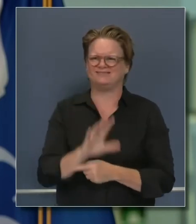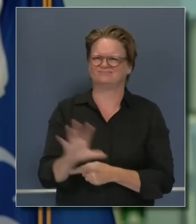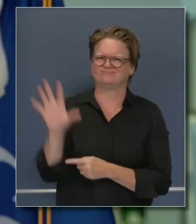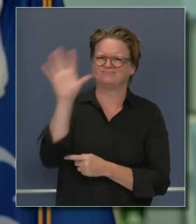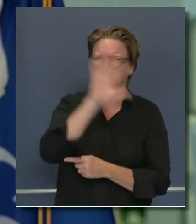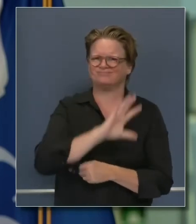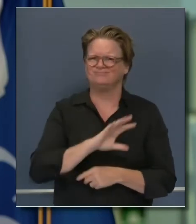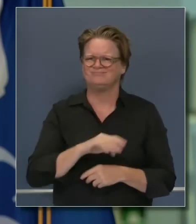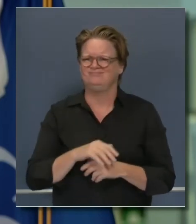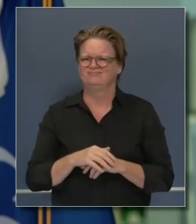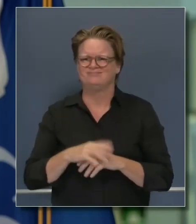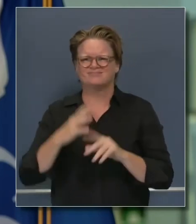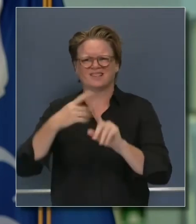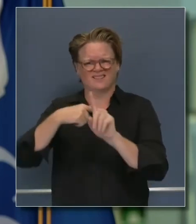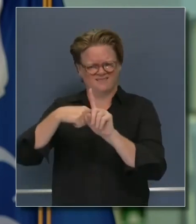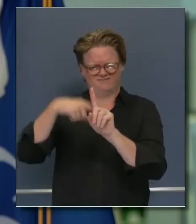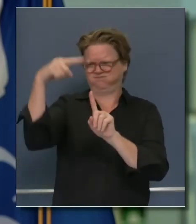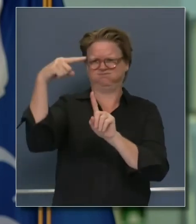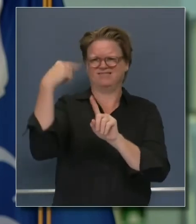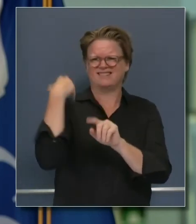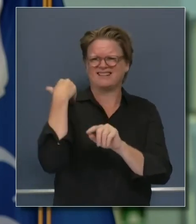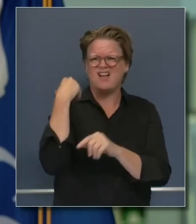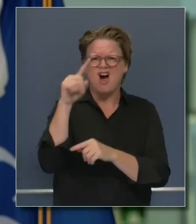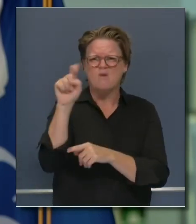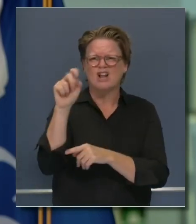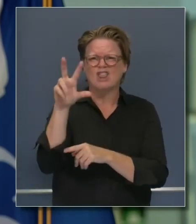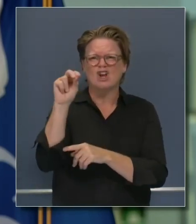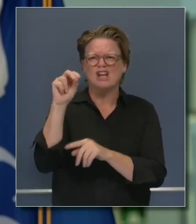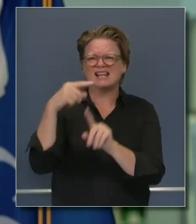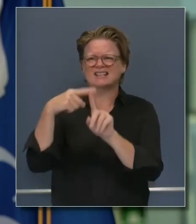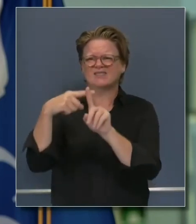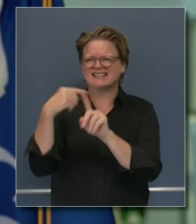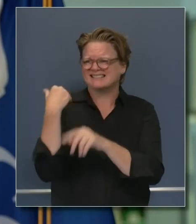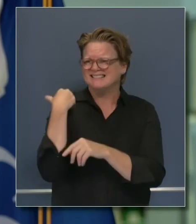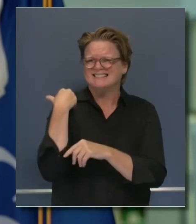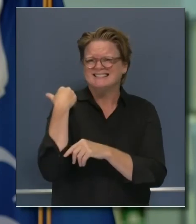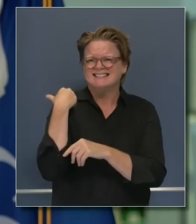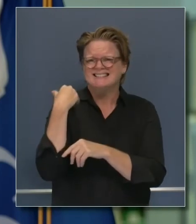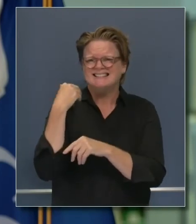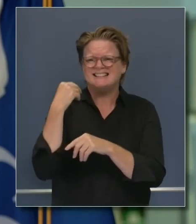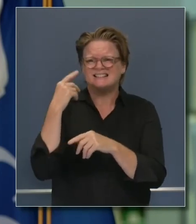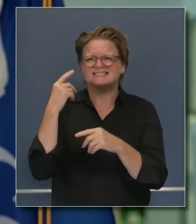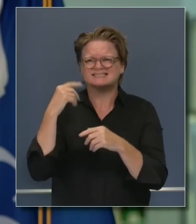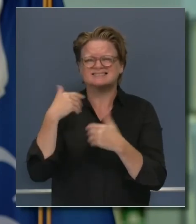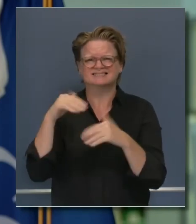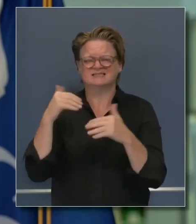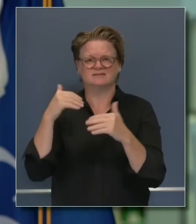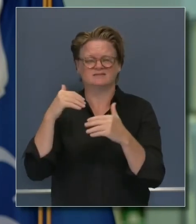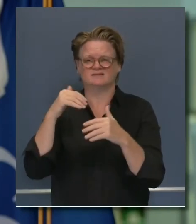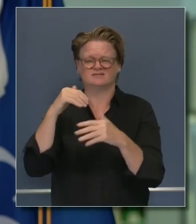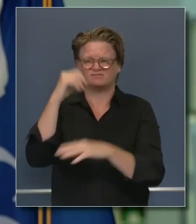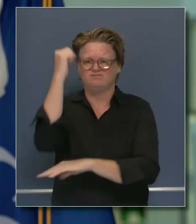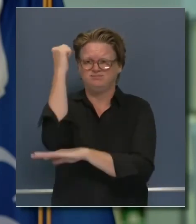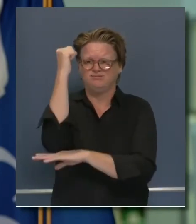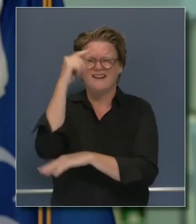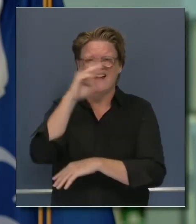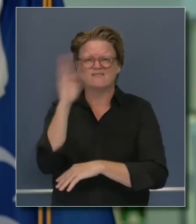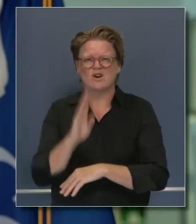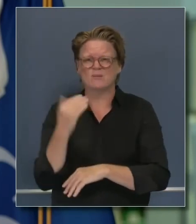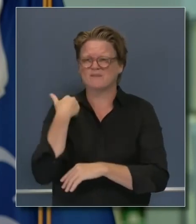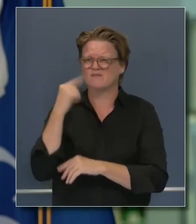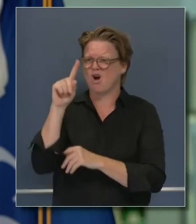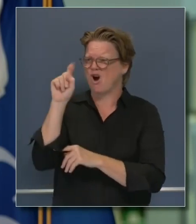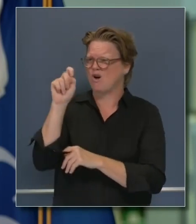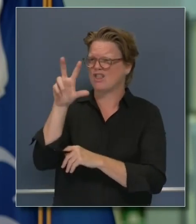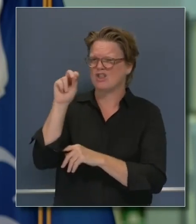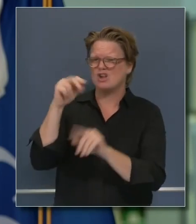California, which arguably, if it's not a world record, it's very close to being a world record, the hottest recorded